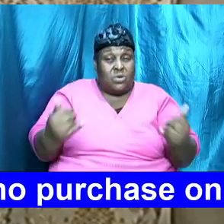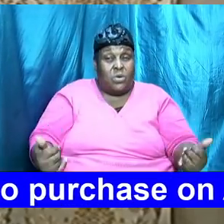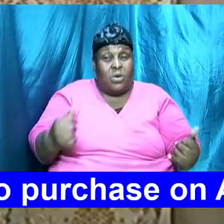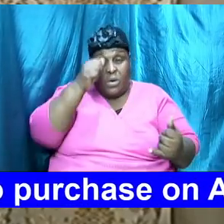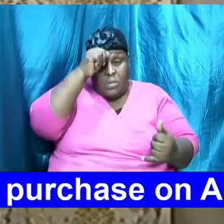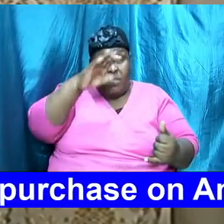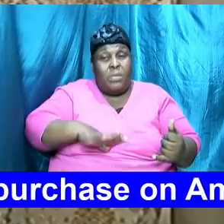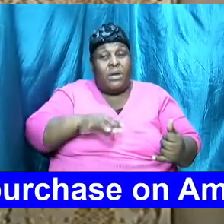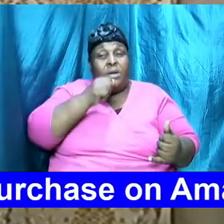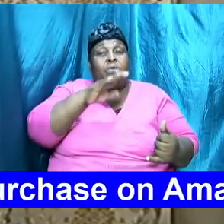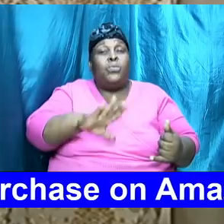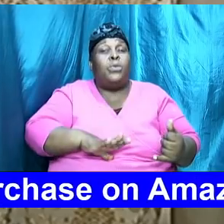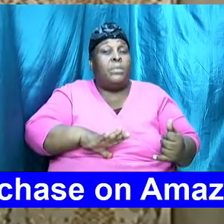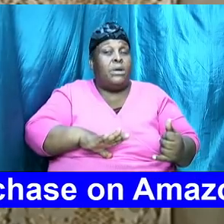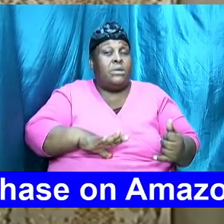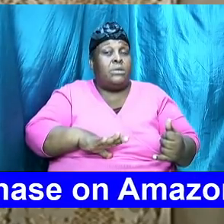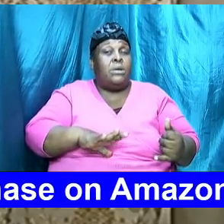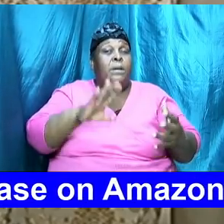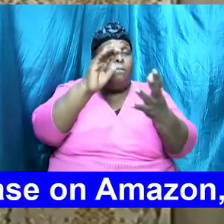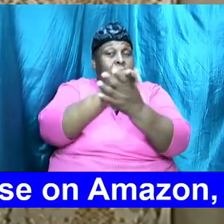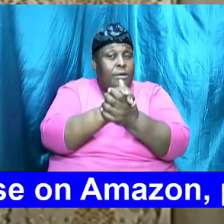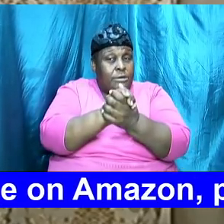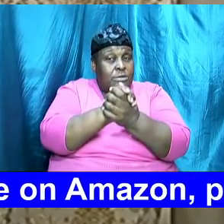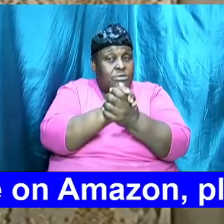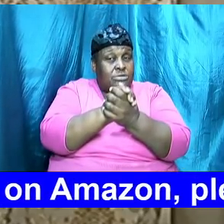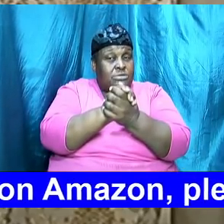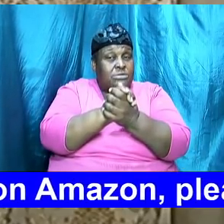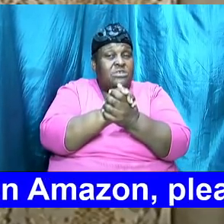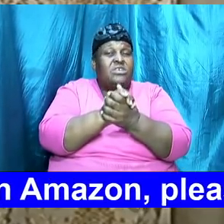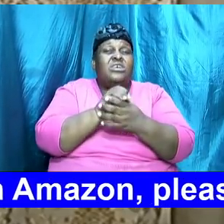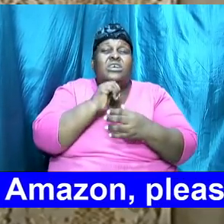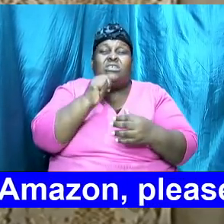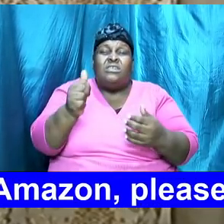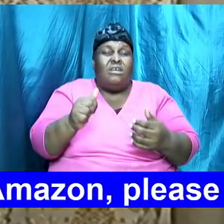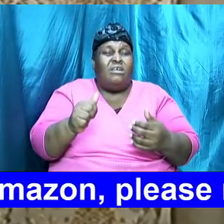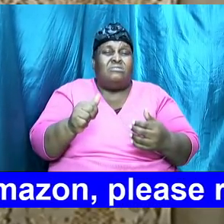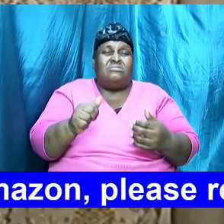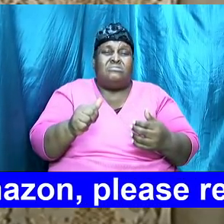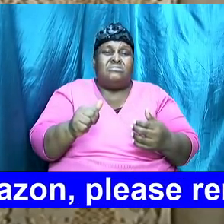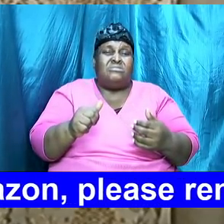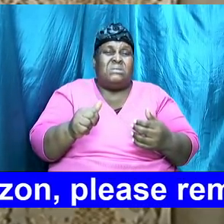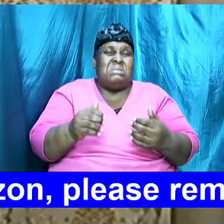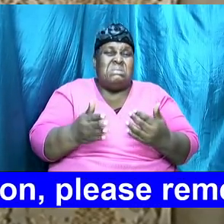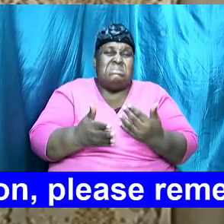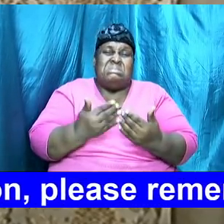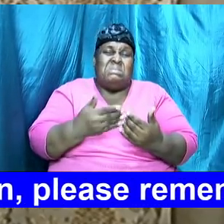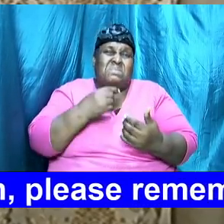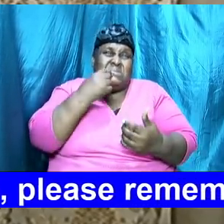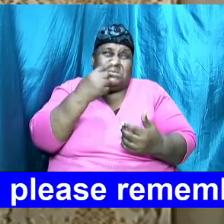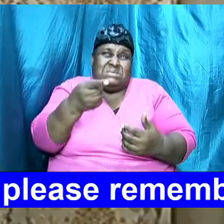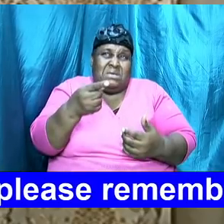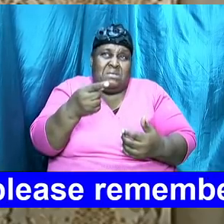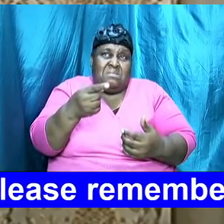and woman marriage is not merely us saying I do